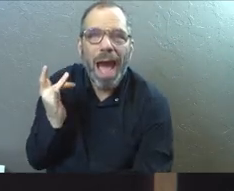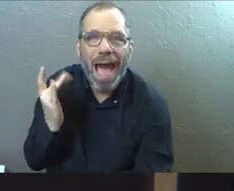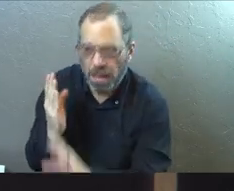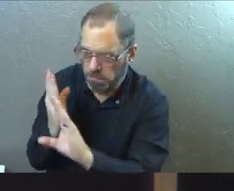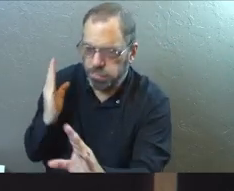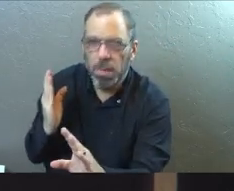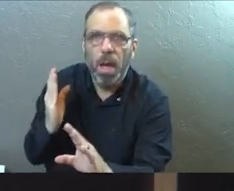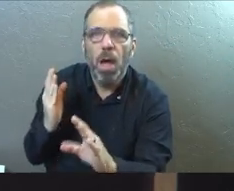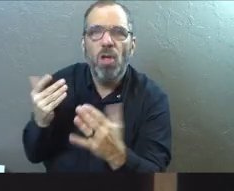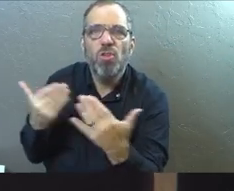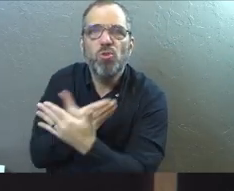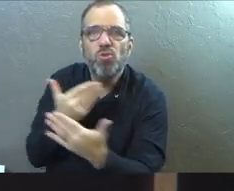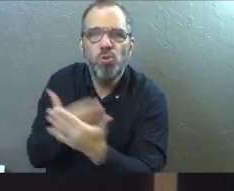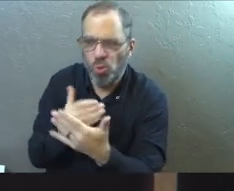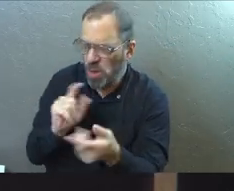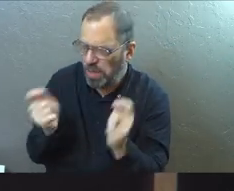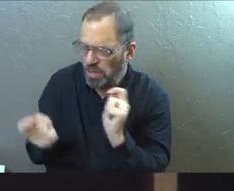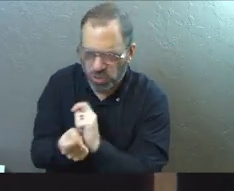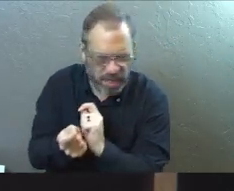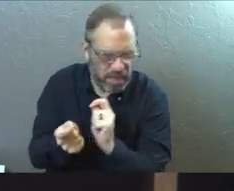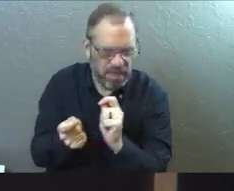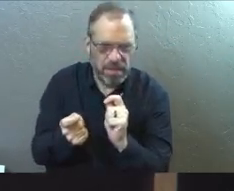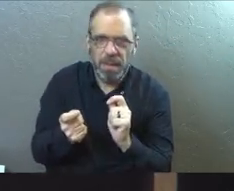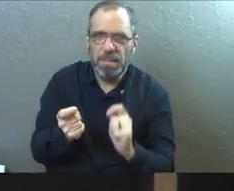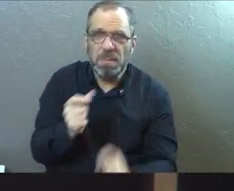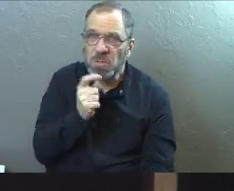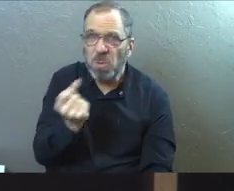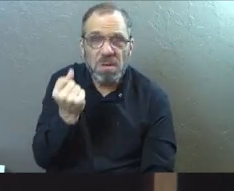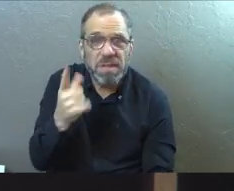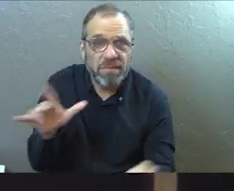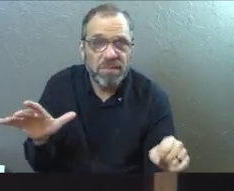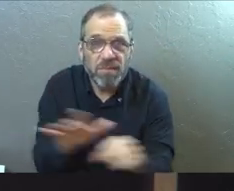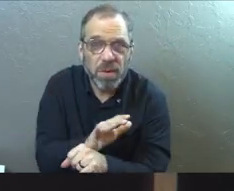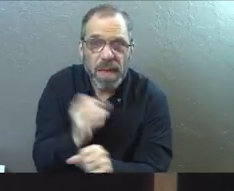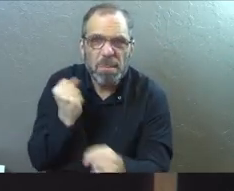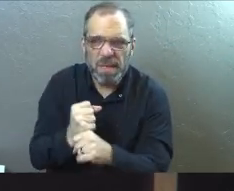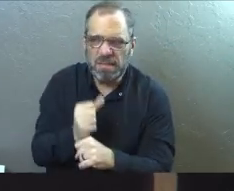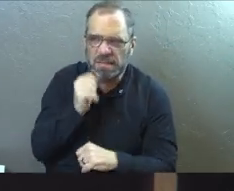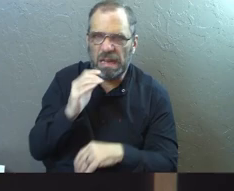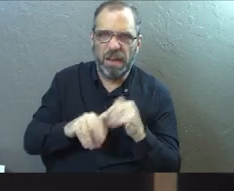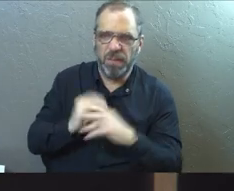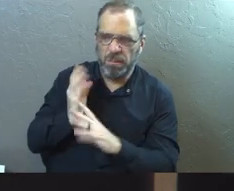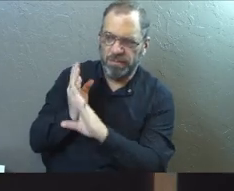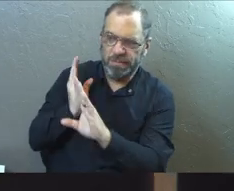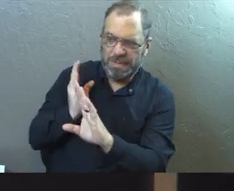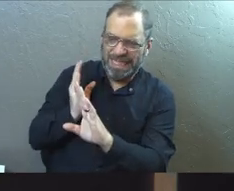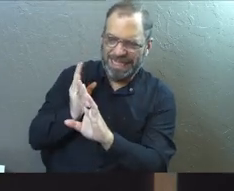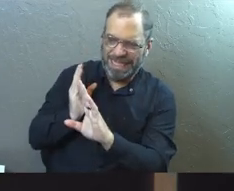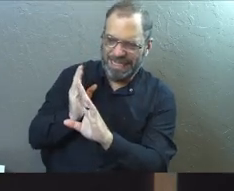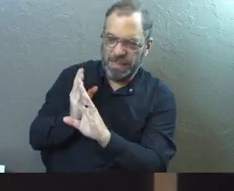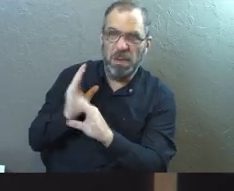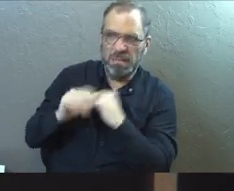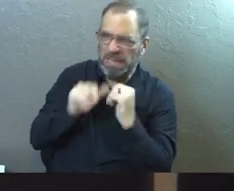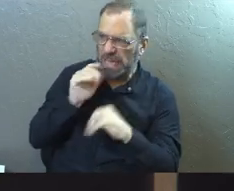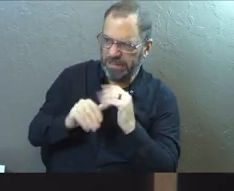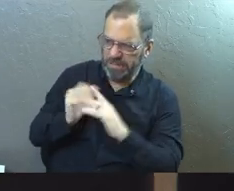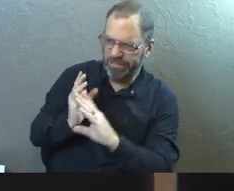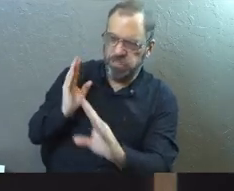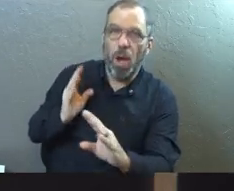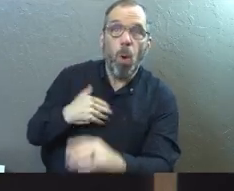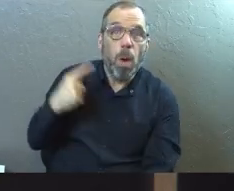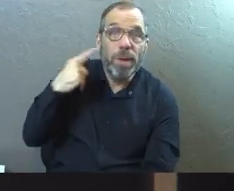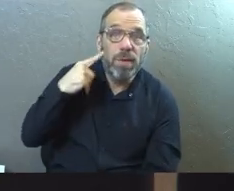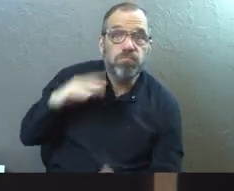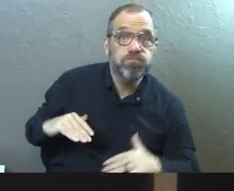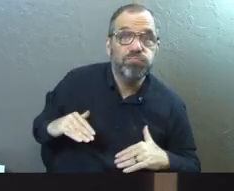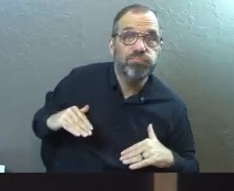it? Because the change, the newness, all this stuff that maybe we don't fully understand, it makes us uncomfortable. Again, it doesn't line up with what we once heard or what